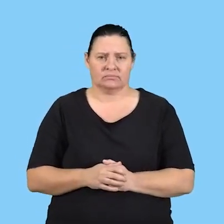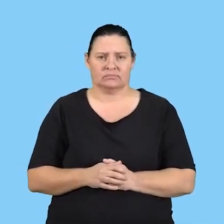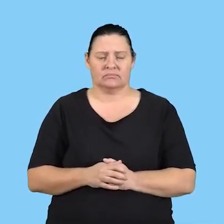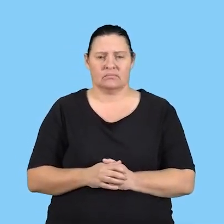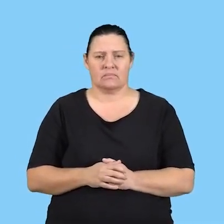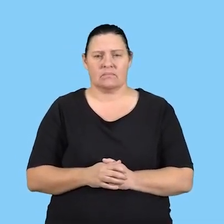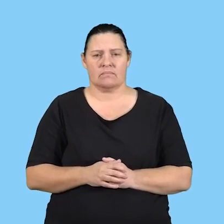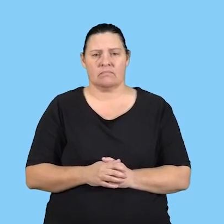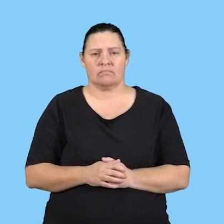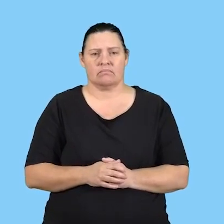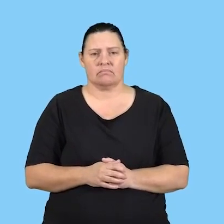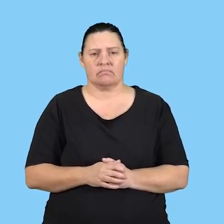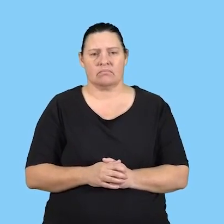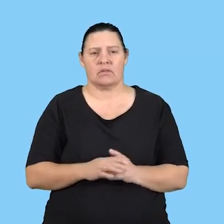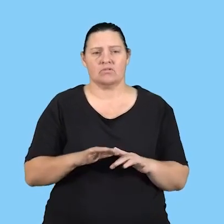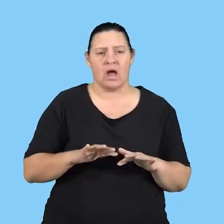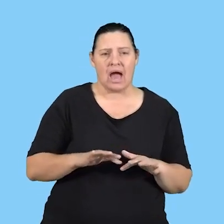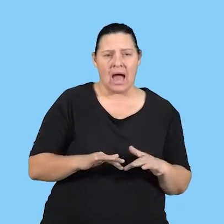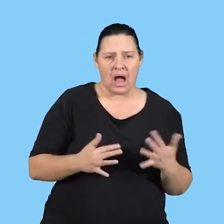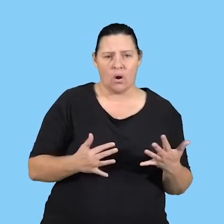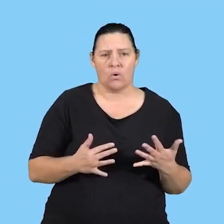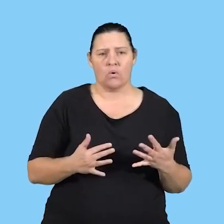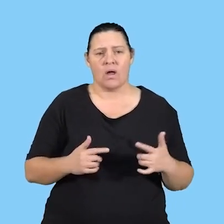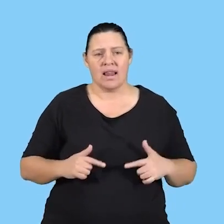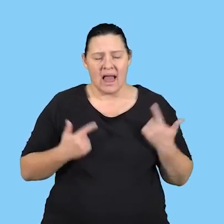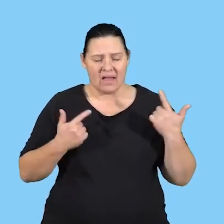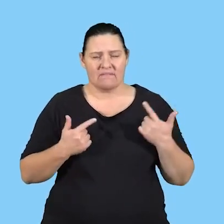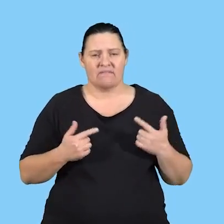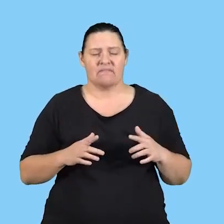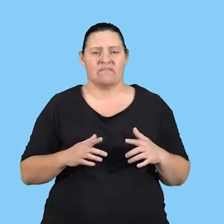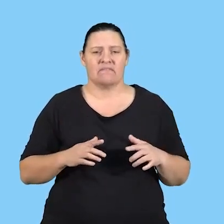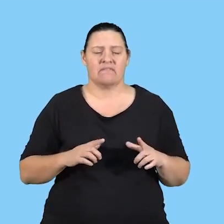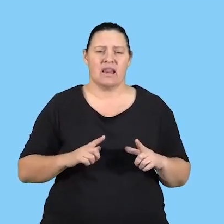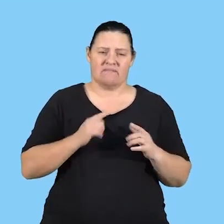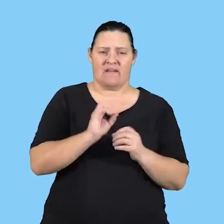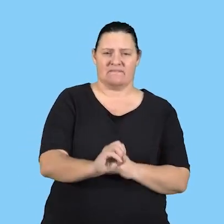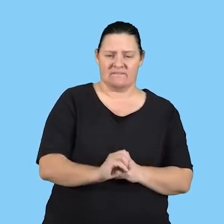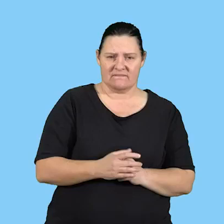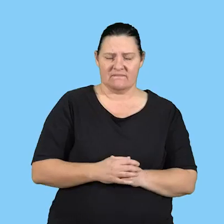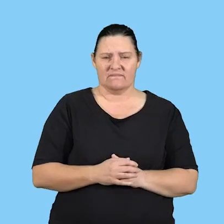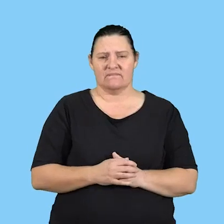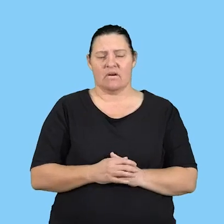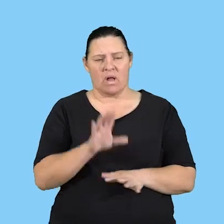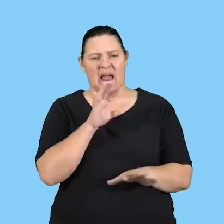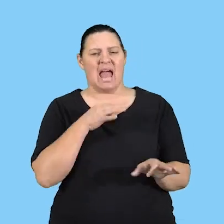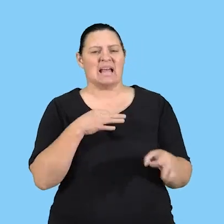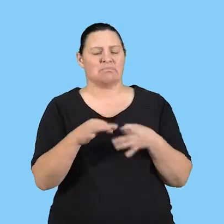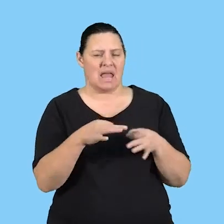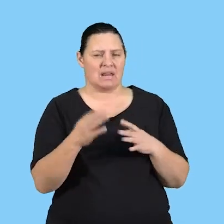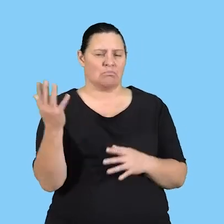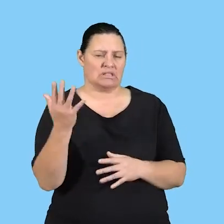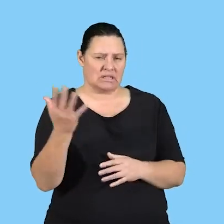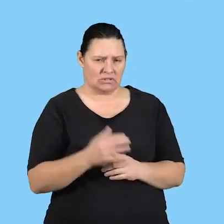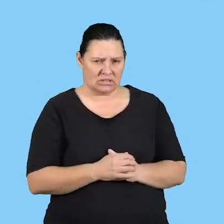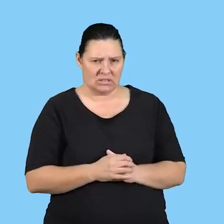Life and living. So the way I will explain this presentation